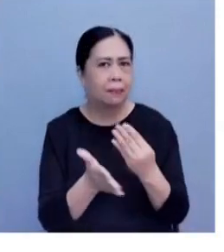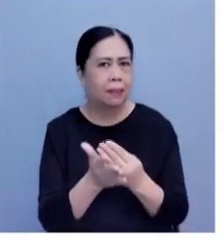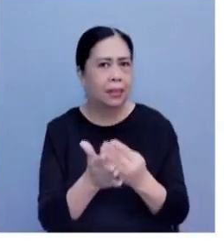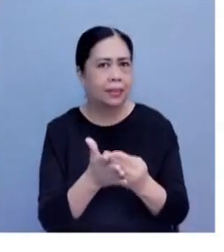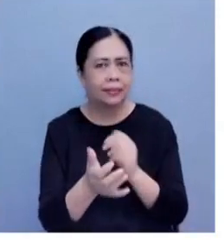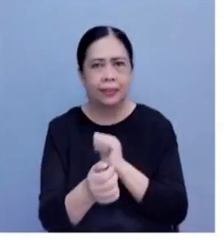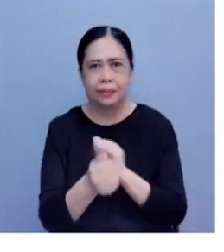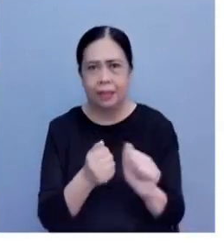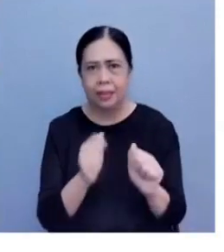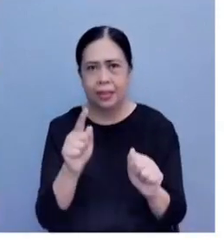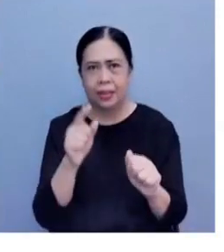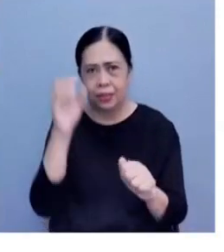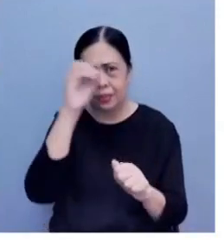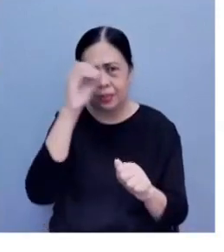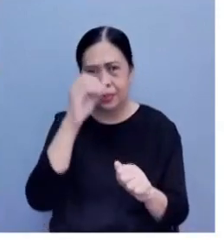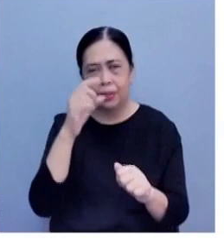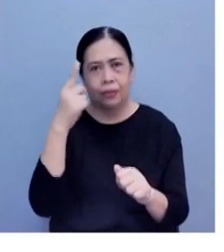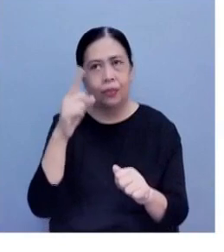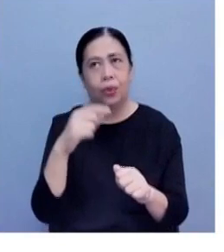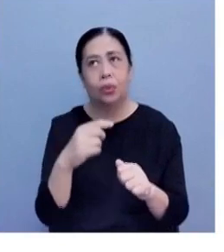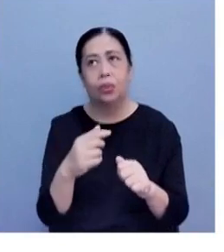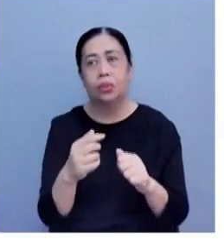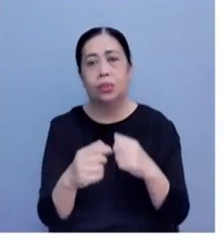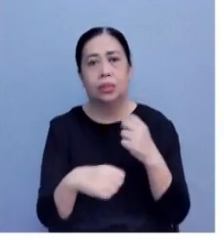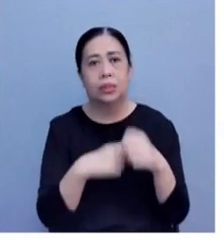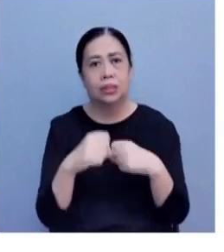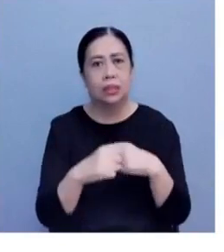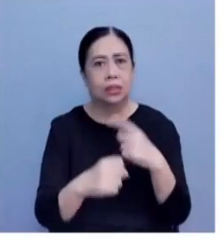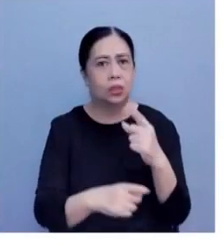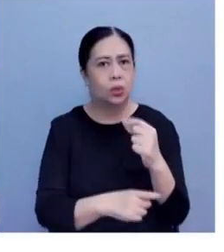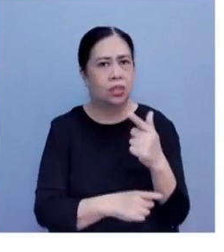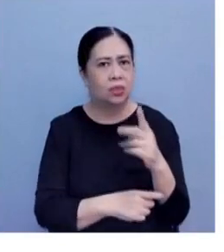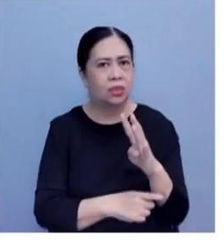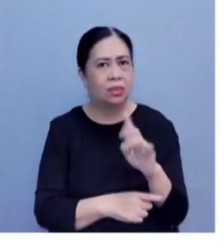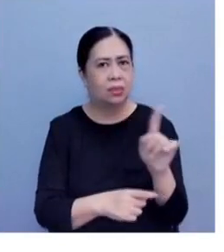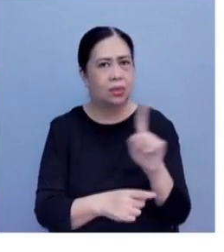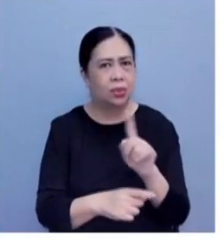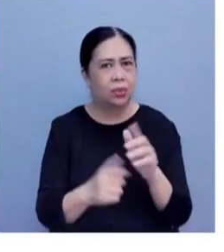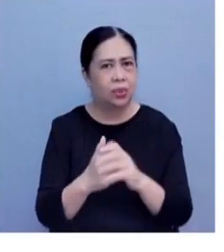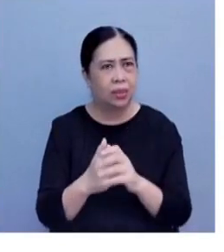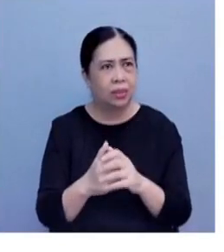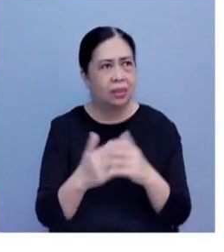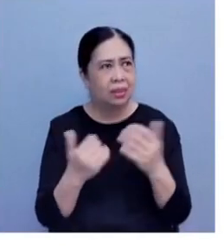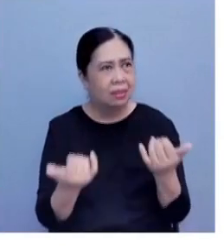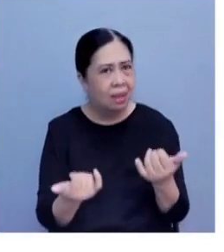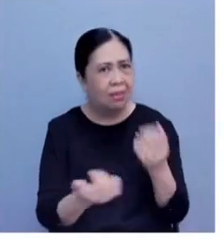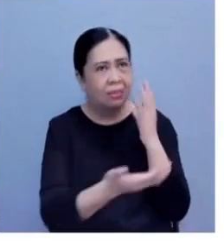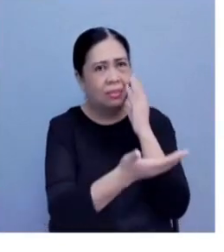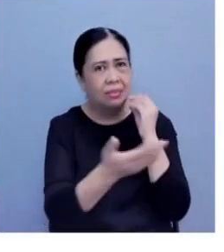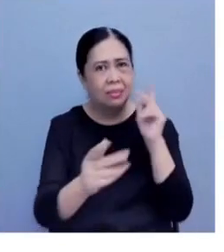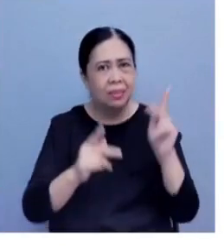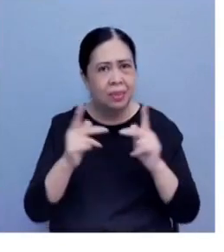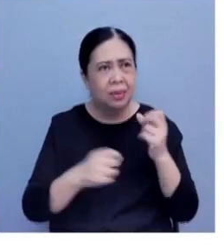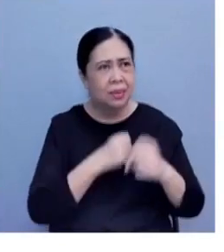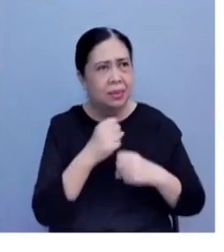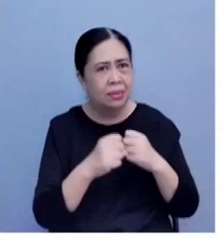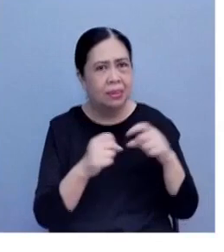for fiscal year 2024? How reflective is it of the signs of the times and the